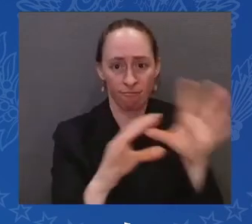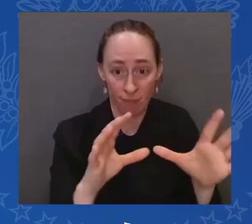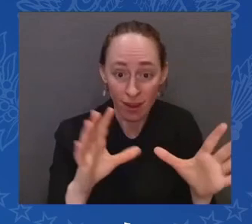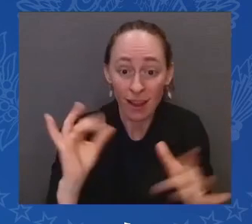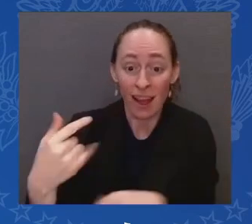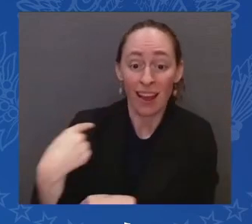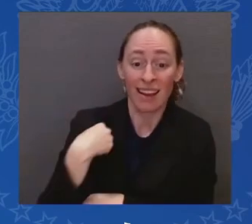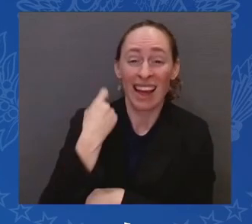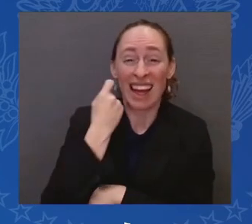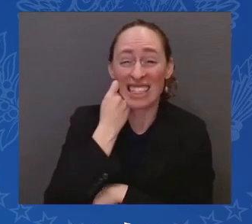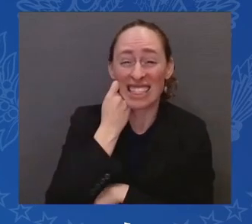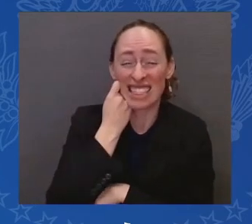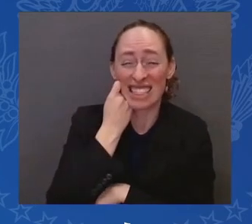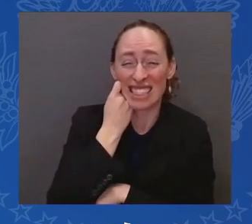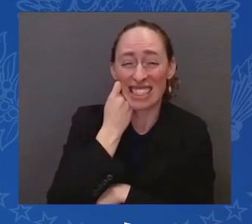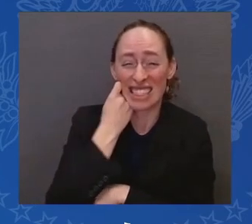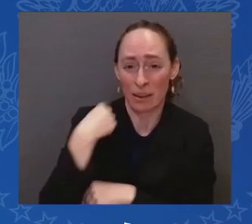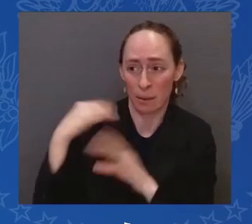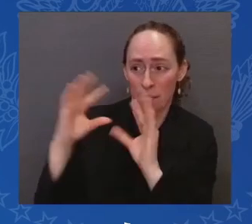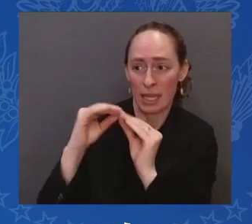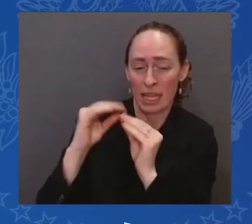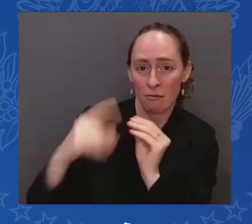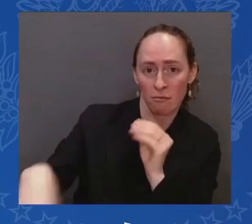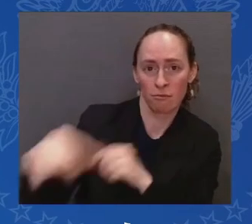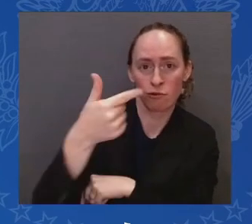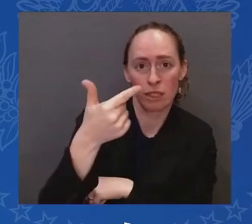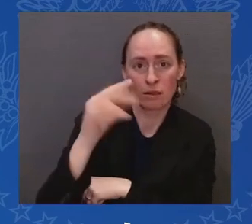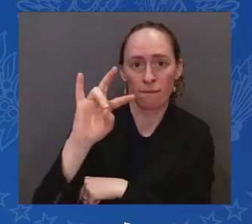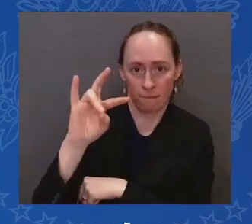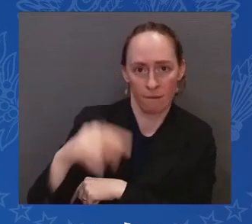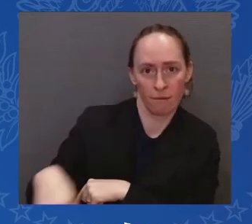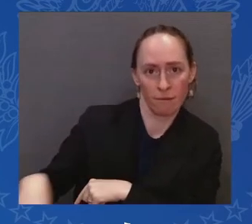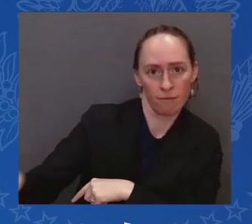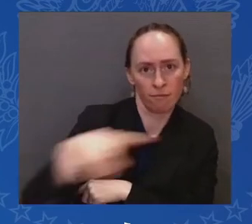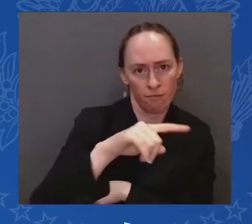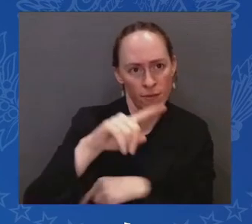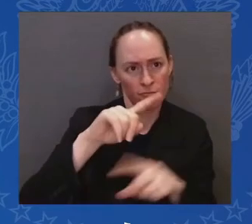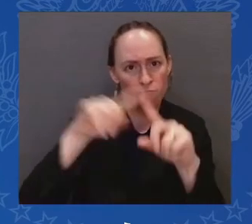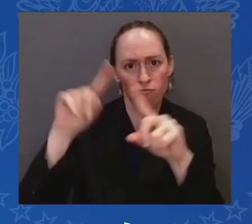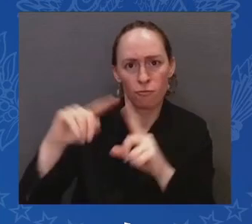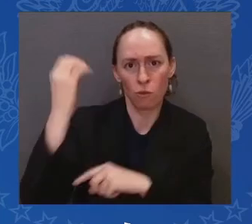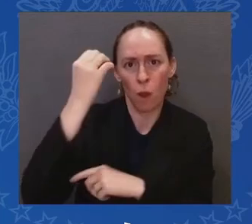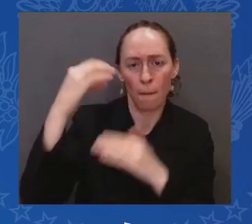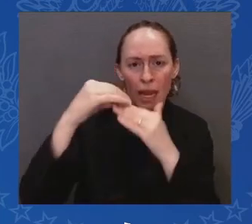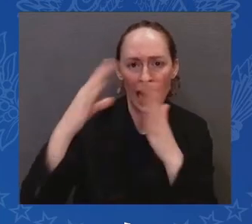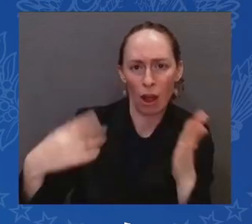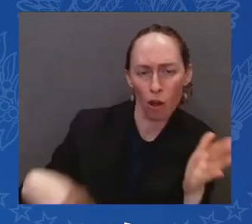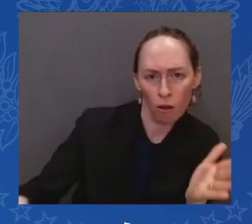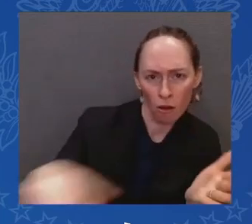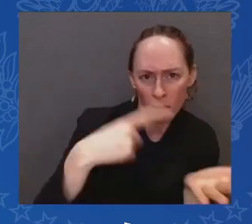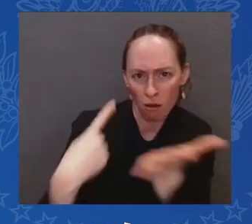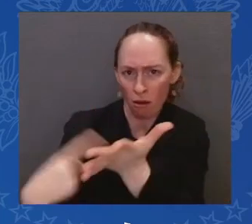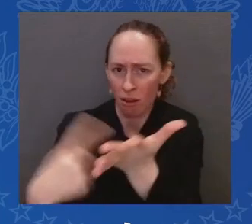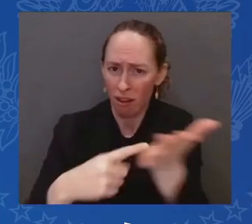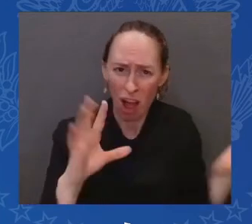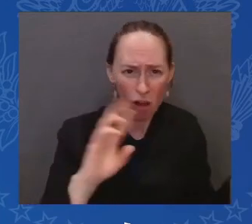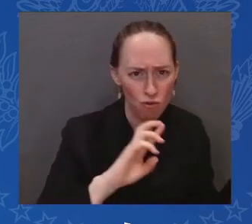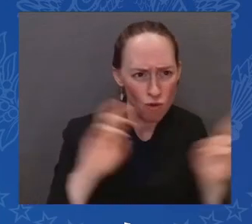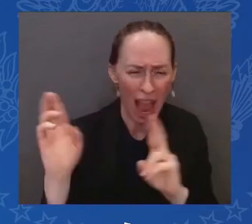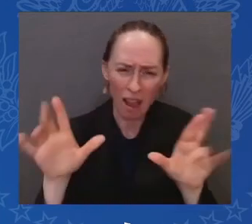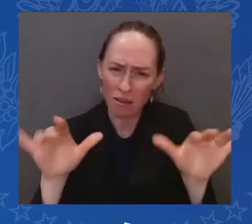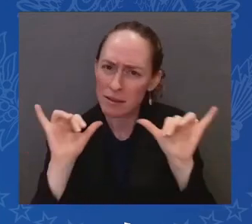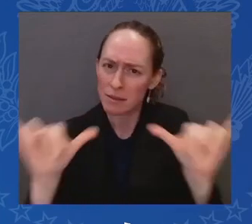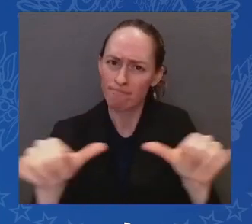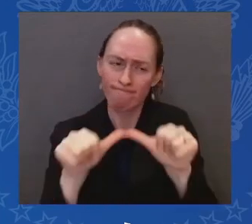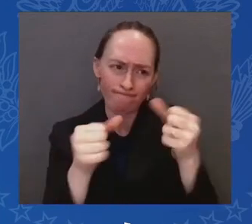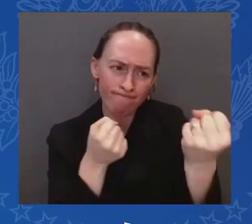All the European leaders, we are prepared to stay with us, stay with Ukraine. And our European friends are as well.